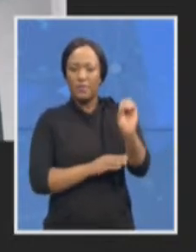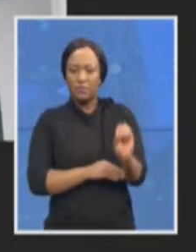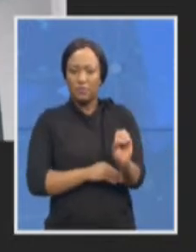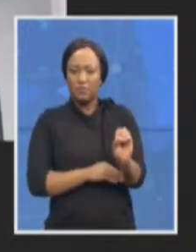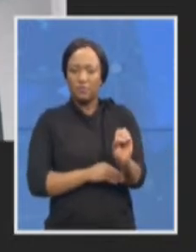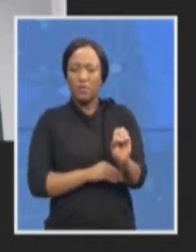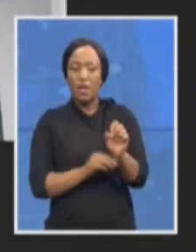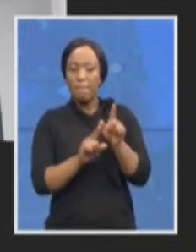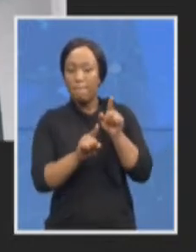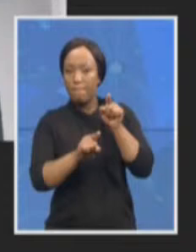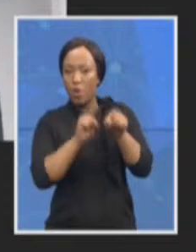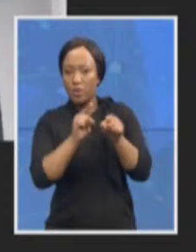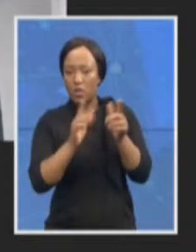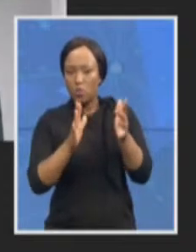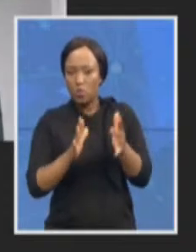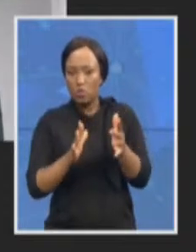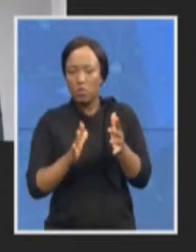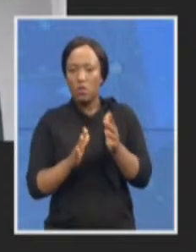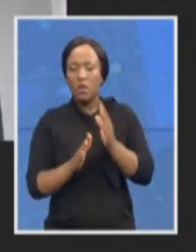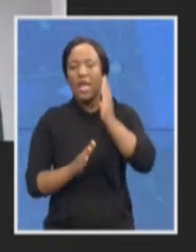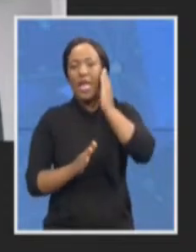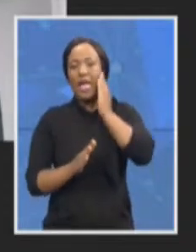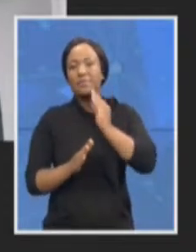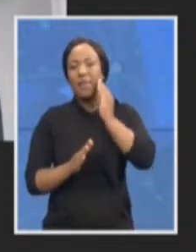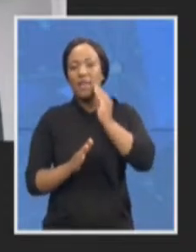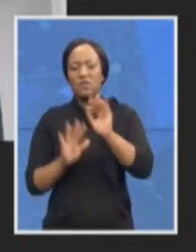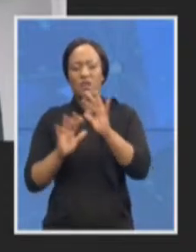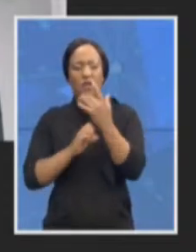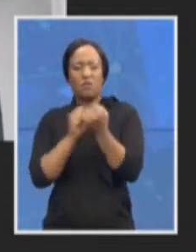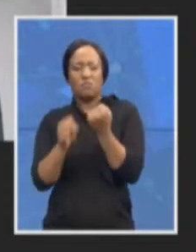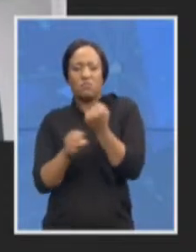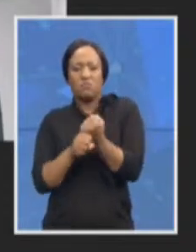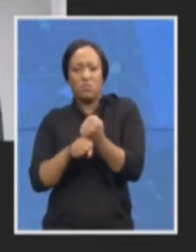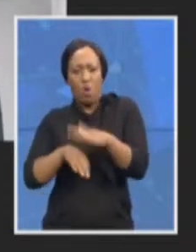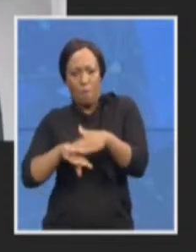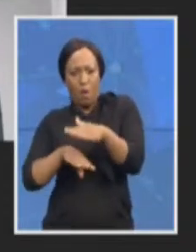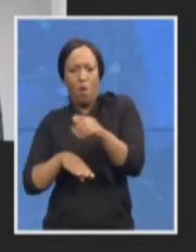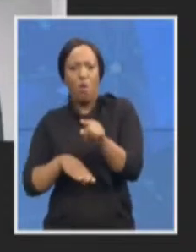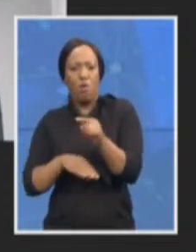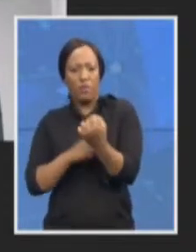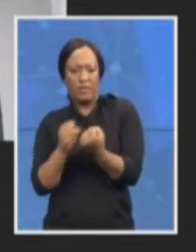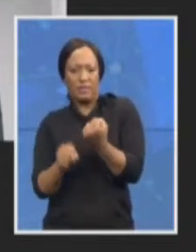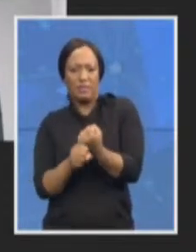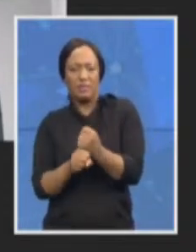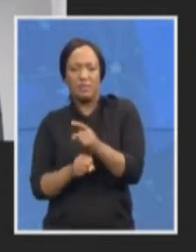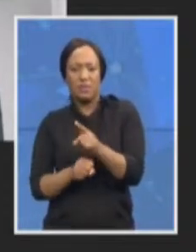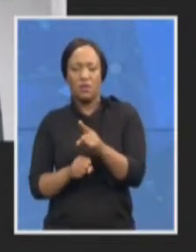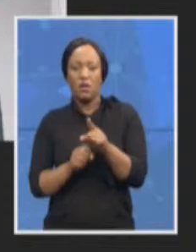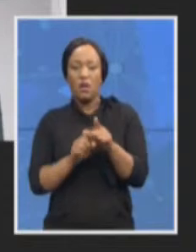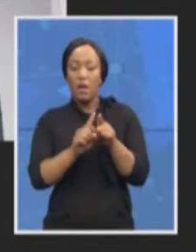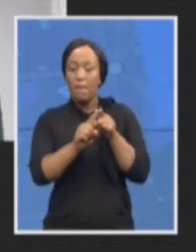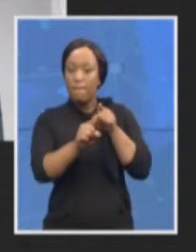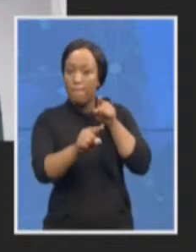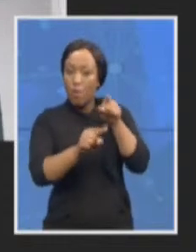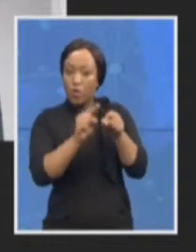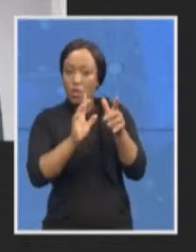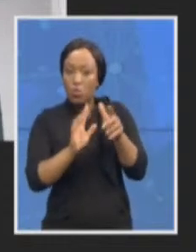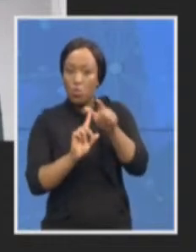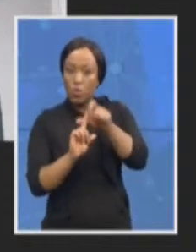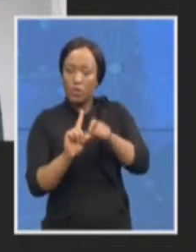years or more now these are prosecutors who have been in courts every day of their lives